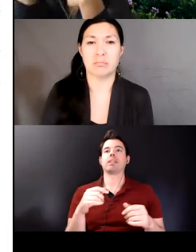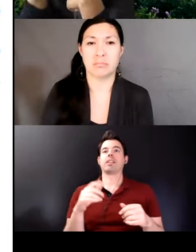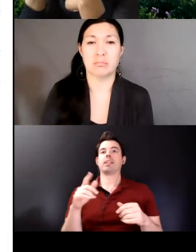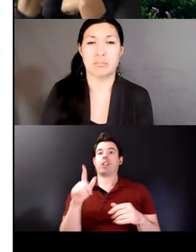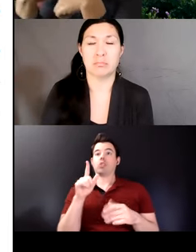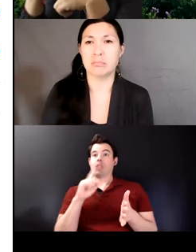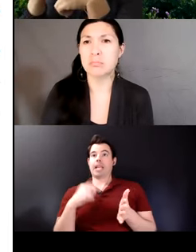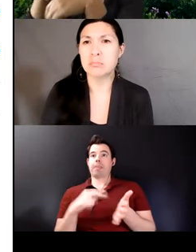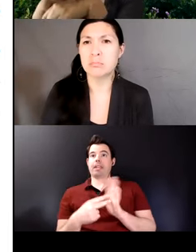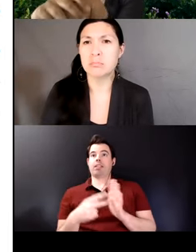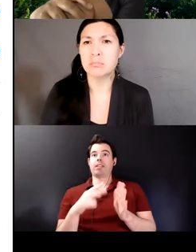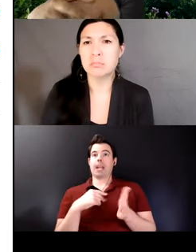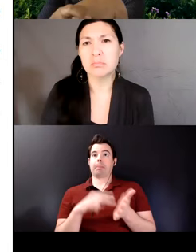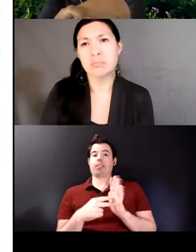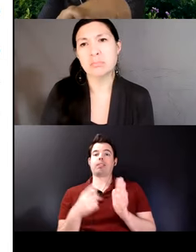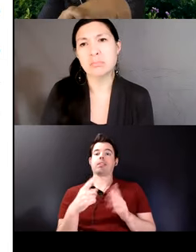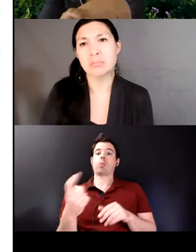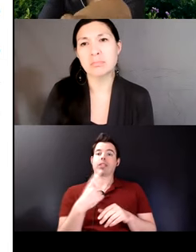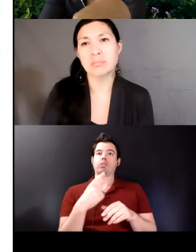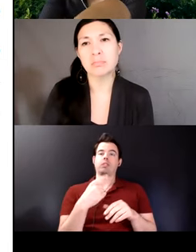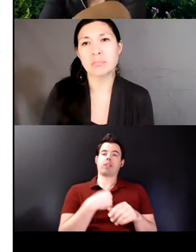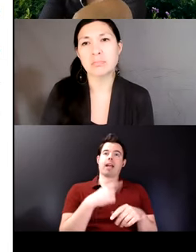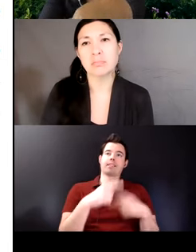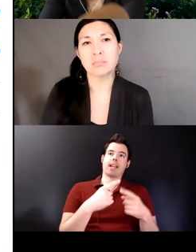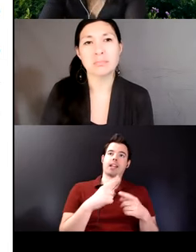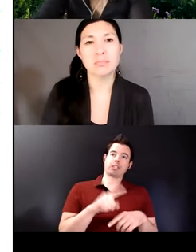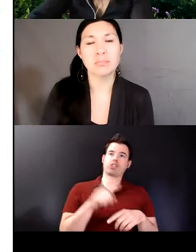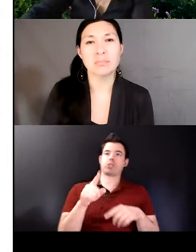And let's give our speaker a virtual round of applause.